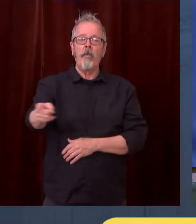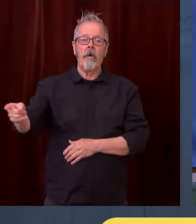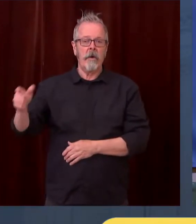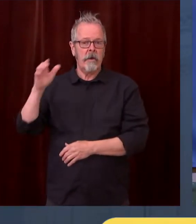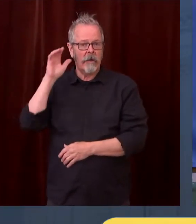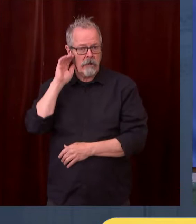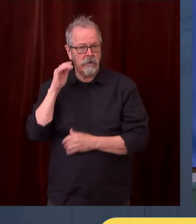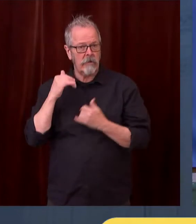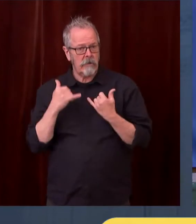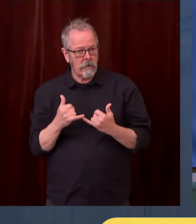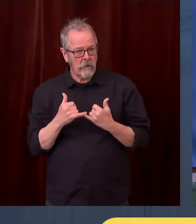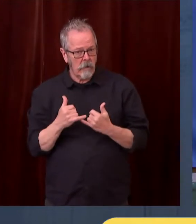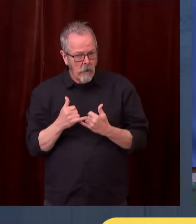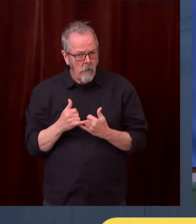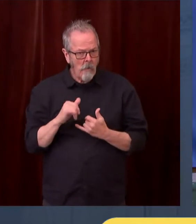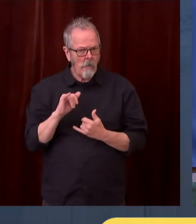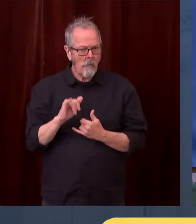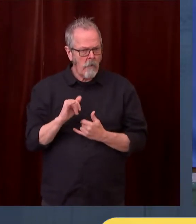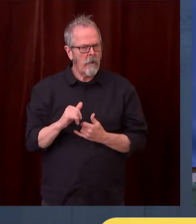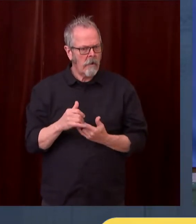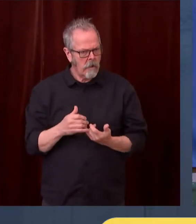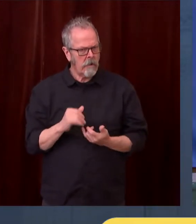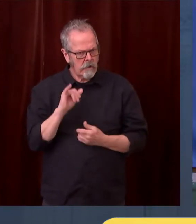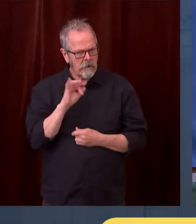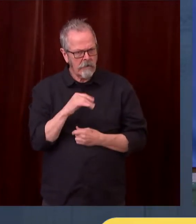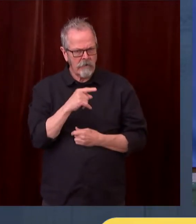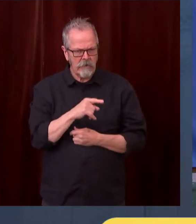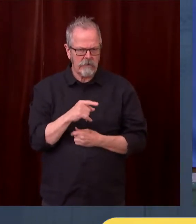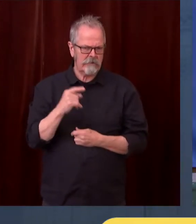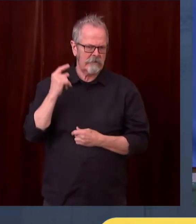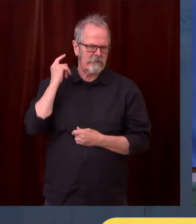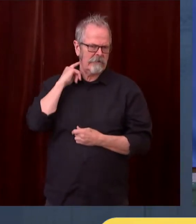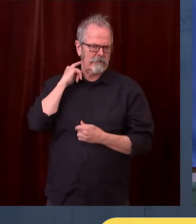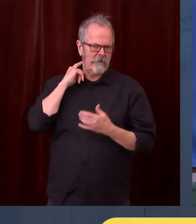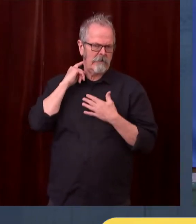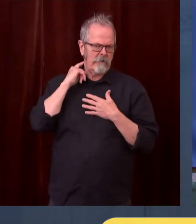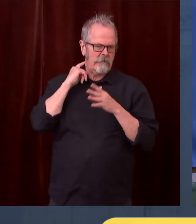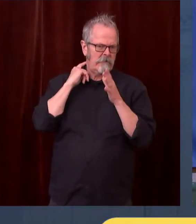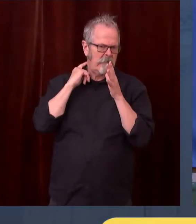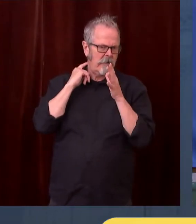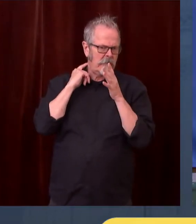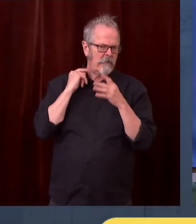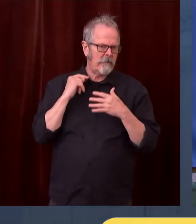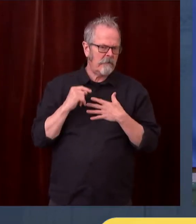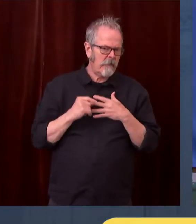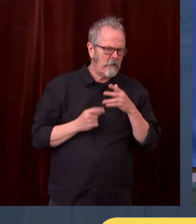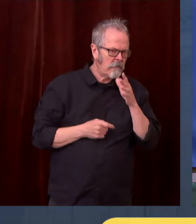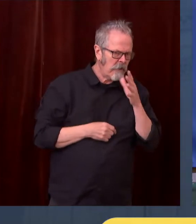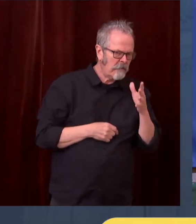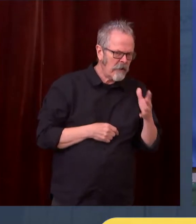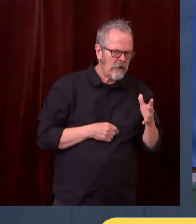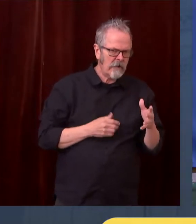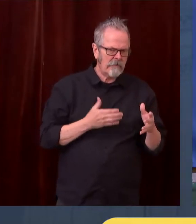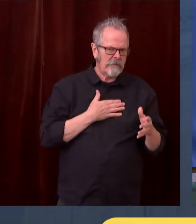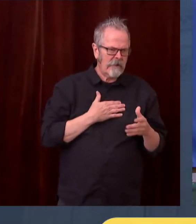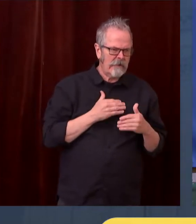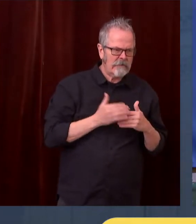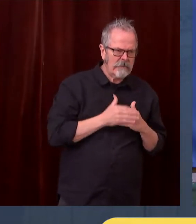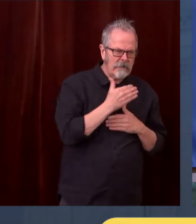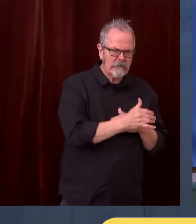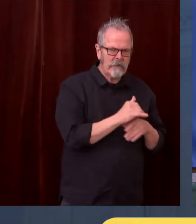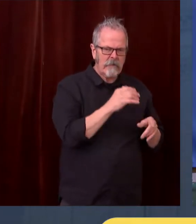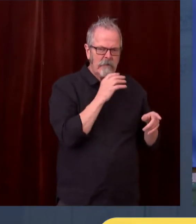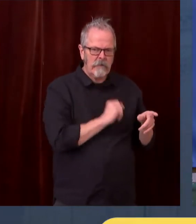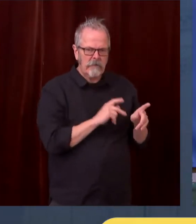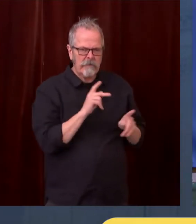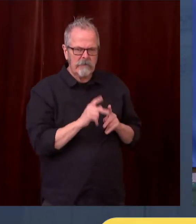If you've ever loved your father or mother or grandmother or grandfather, uncle, aunt, neighbor, here's a really good time to show that